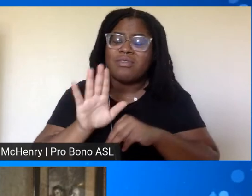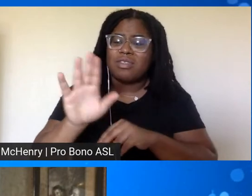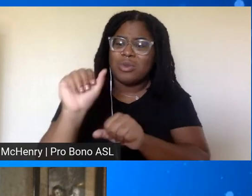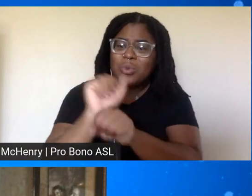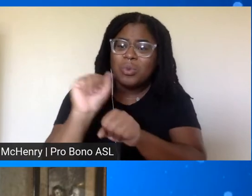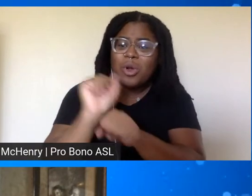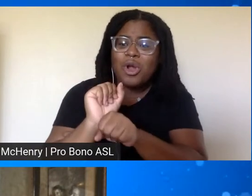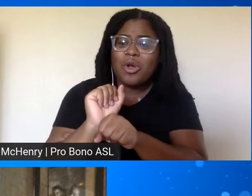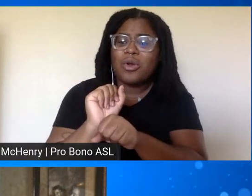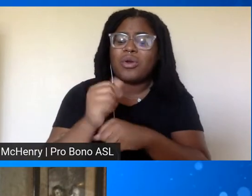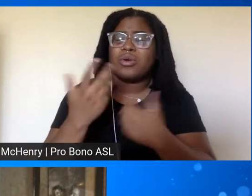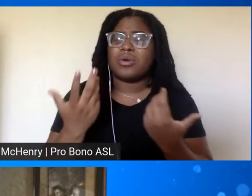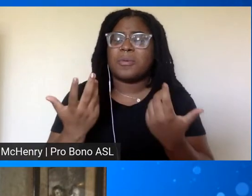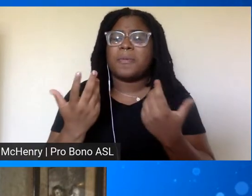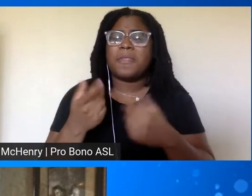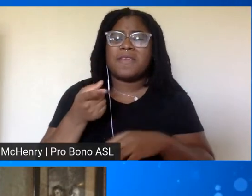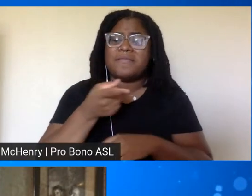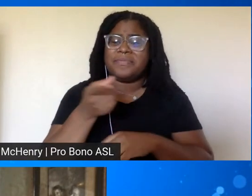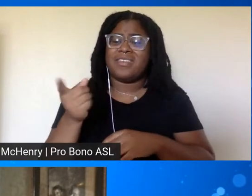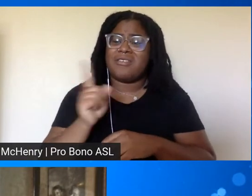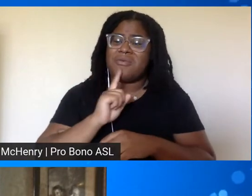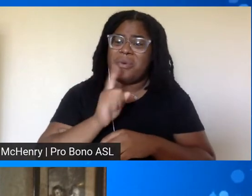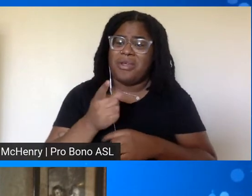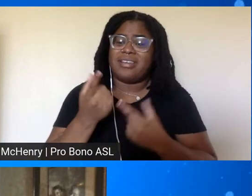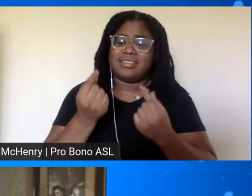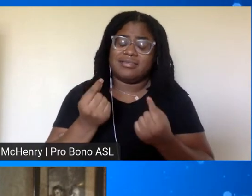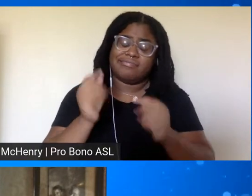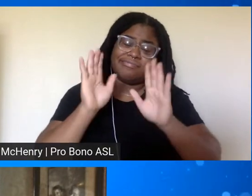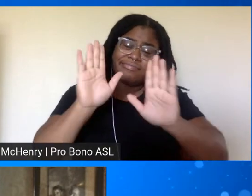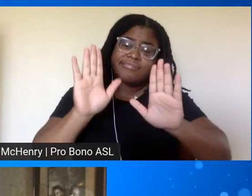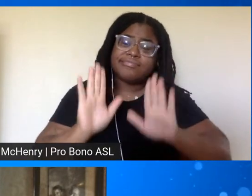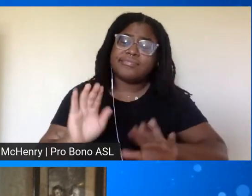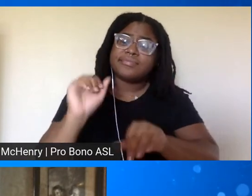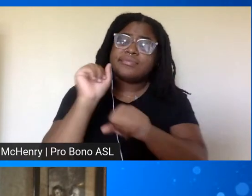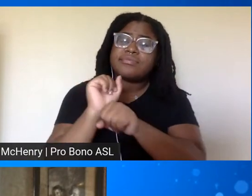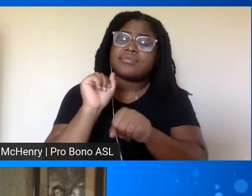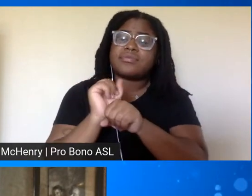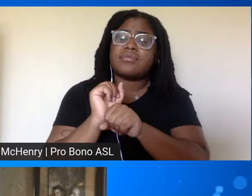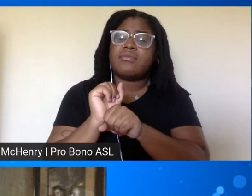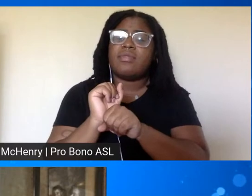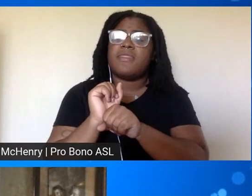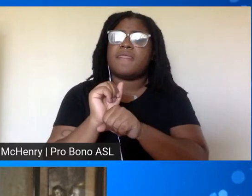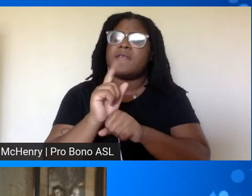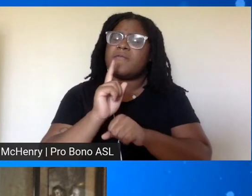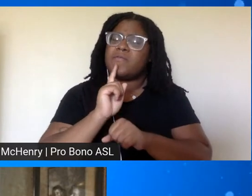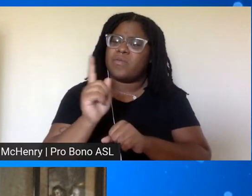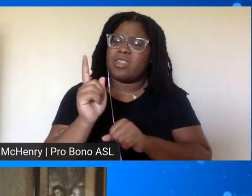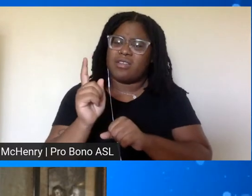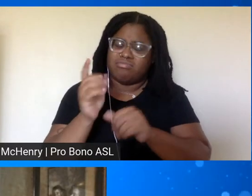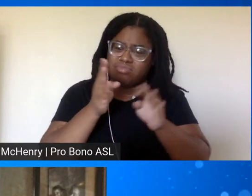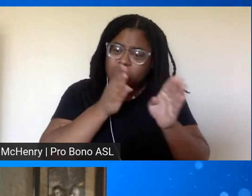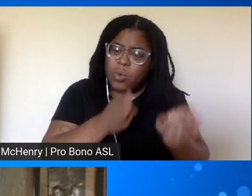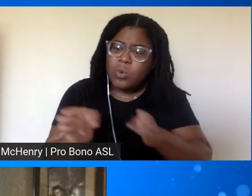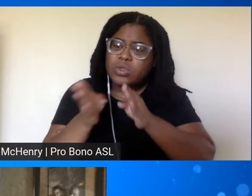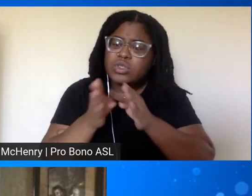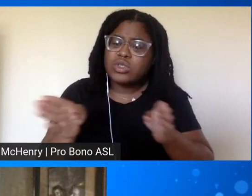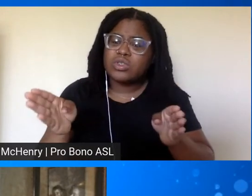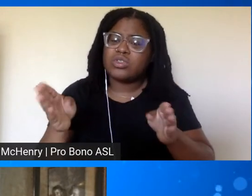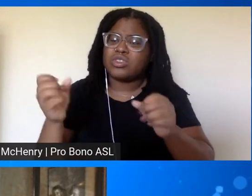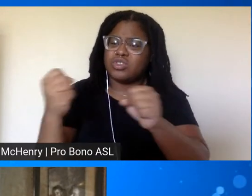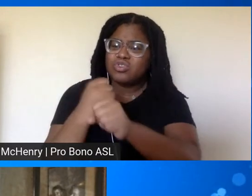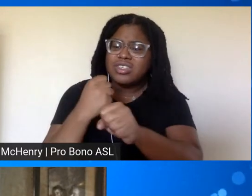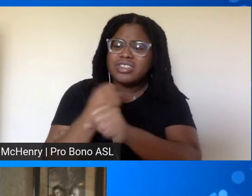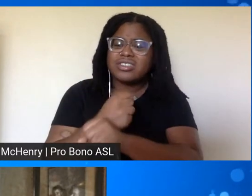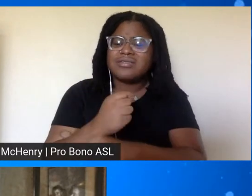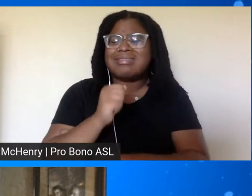and uh you know they they really did a great job of uh mobilizing and organizing and strategizing i mean they were